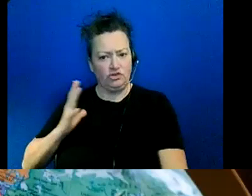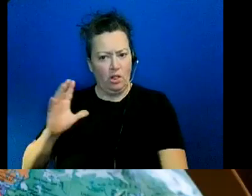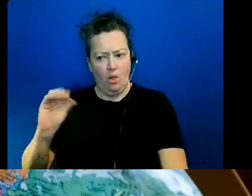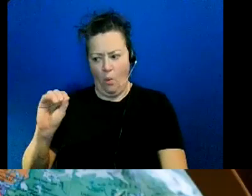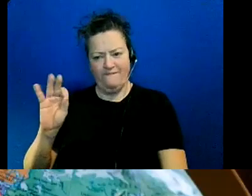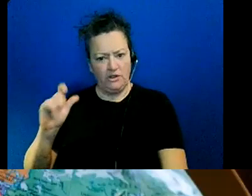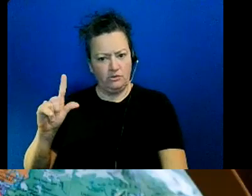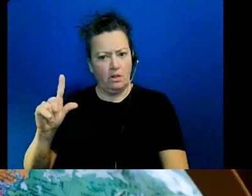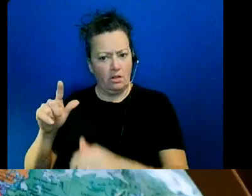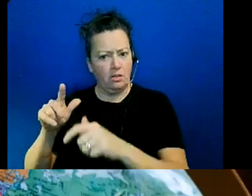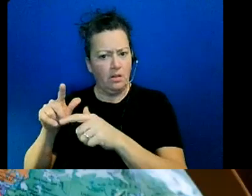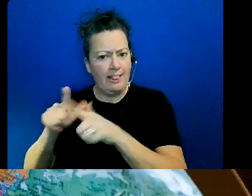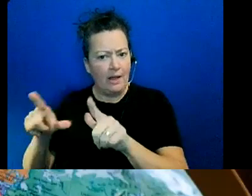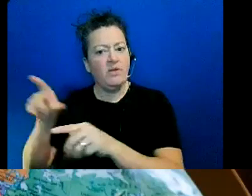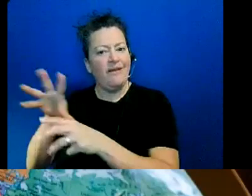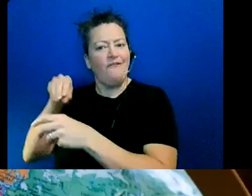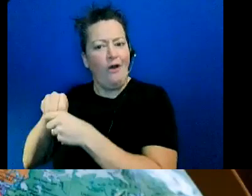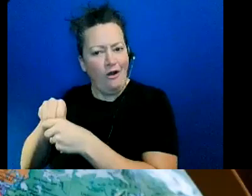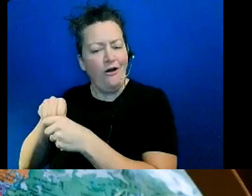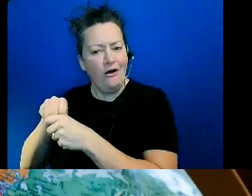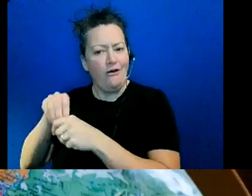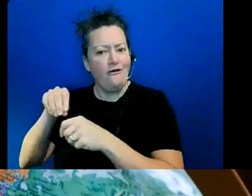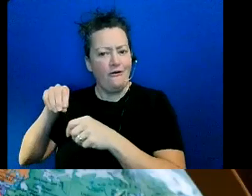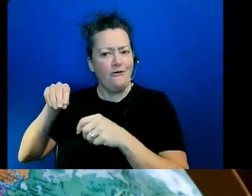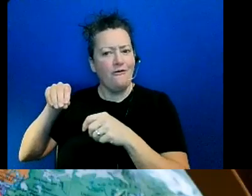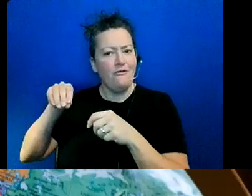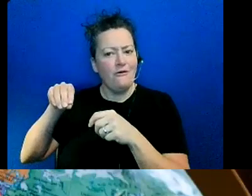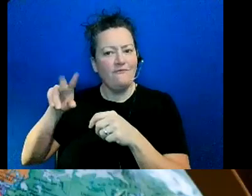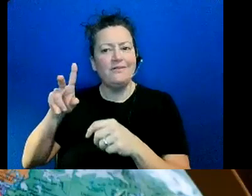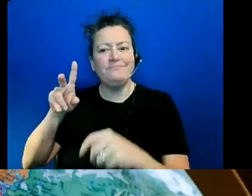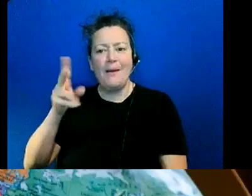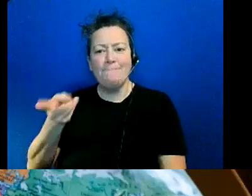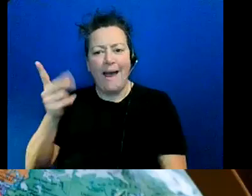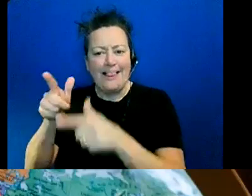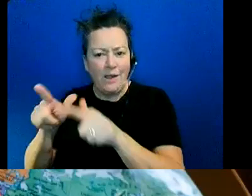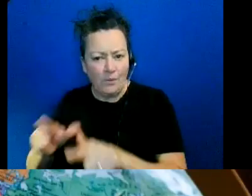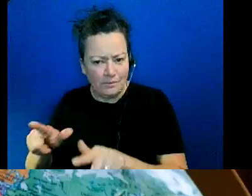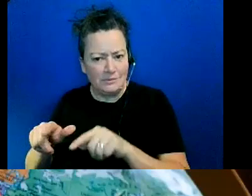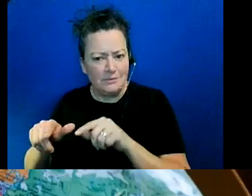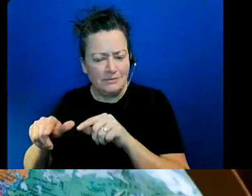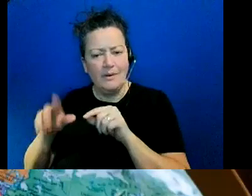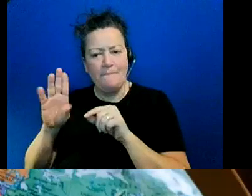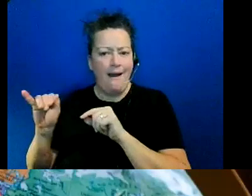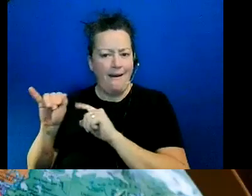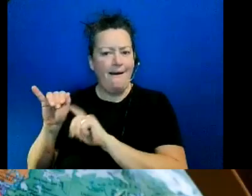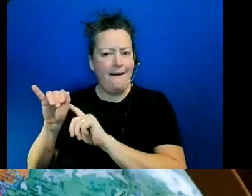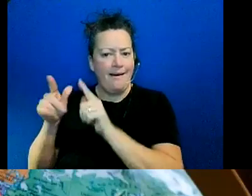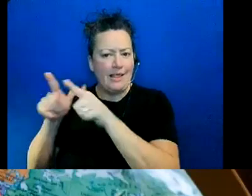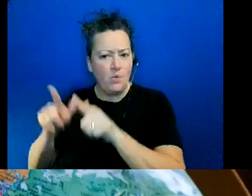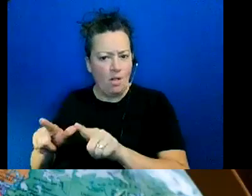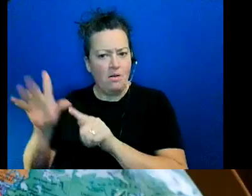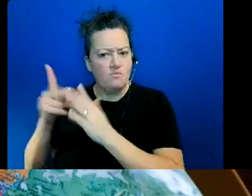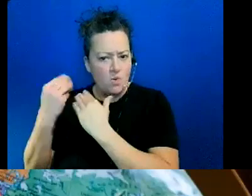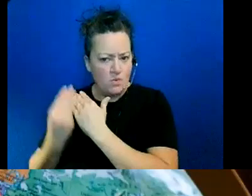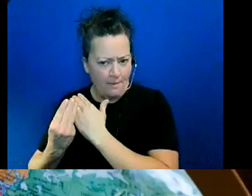program so these are the examples that i was able to to think of i don't know if someone i cannot see the chat